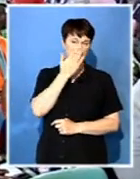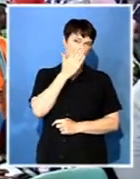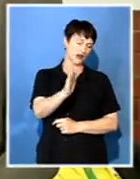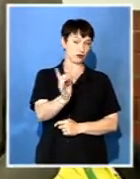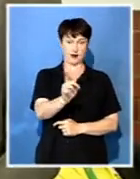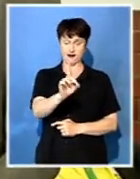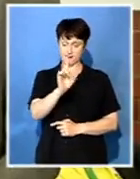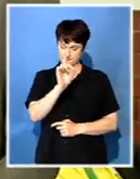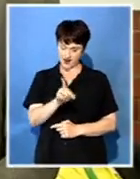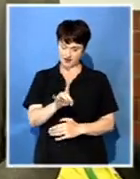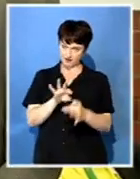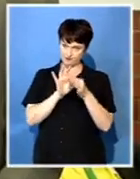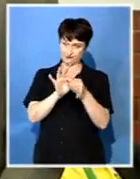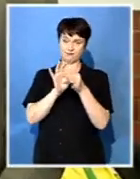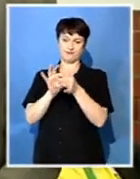with them.